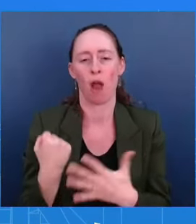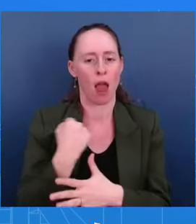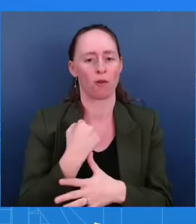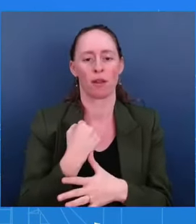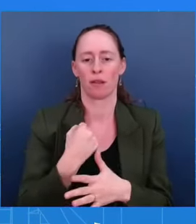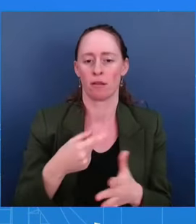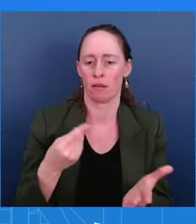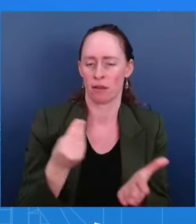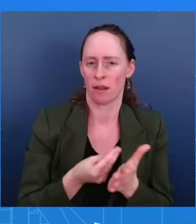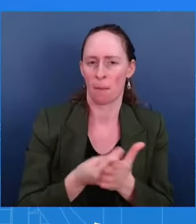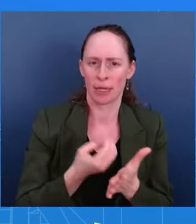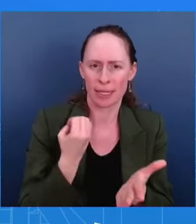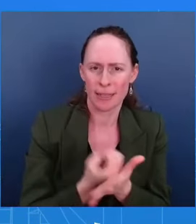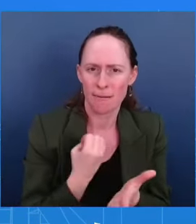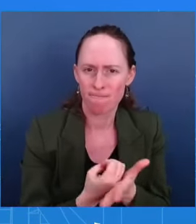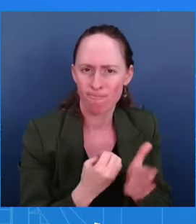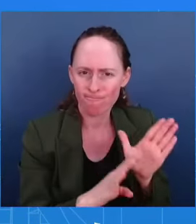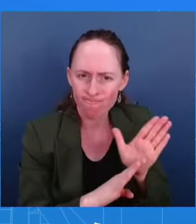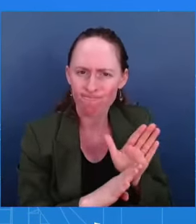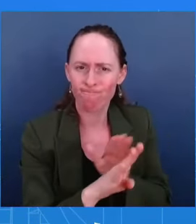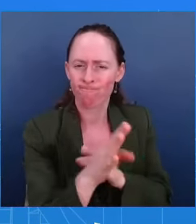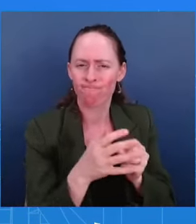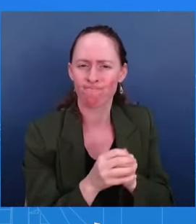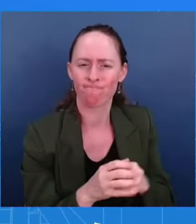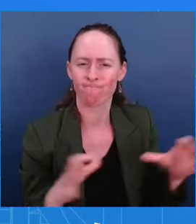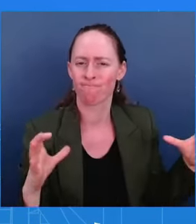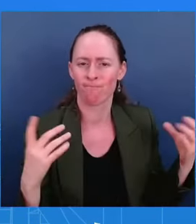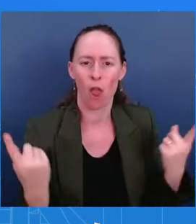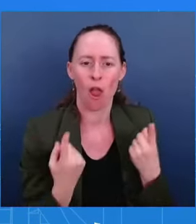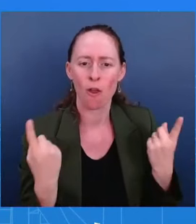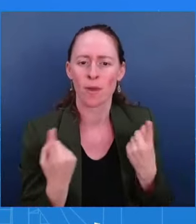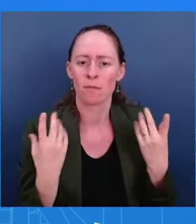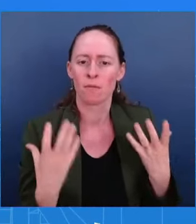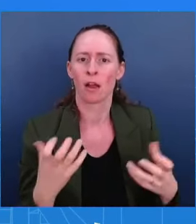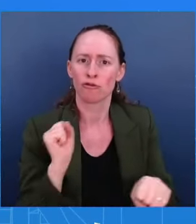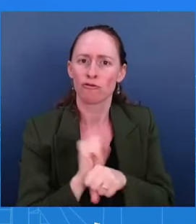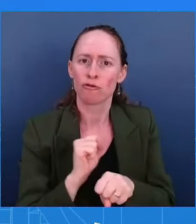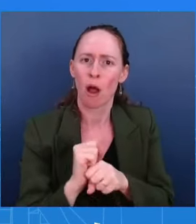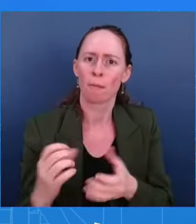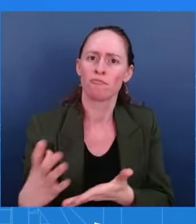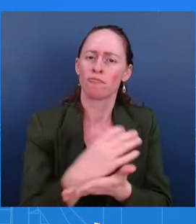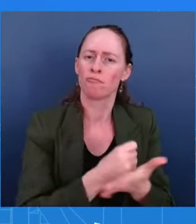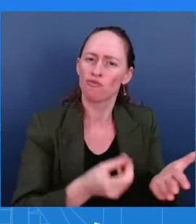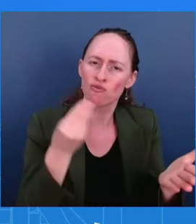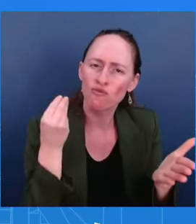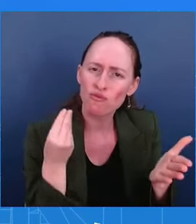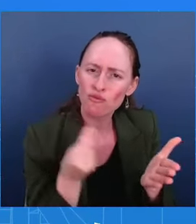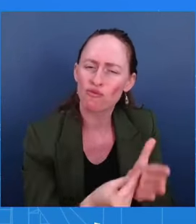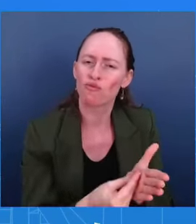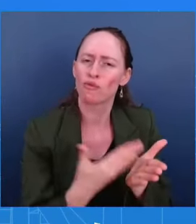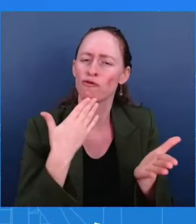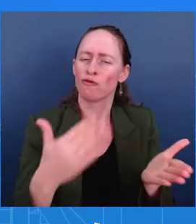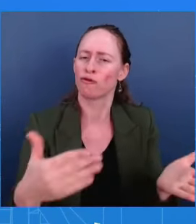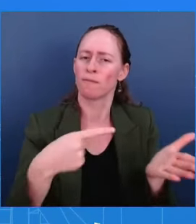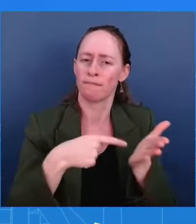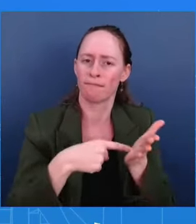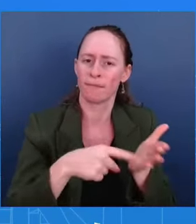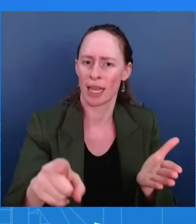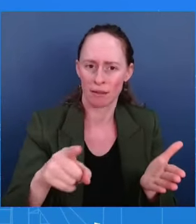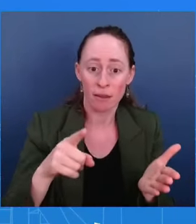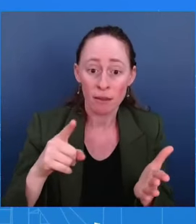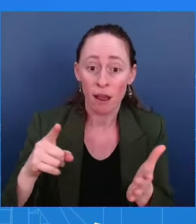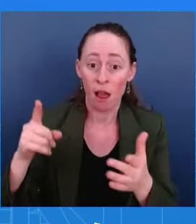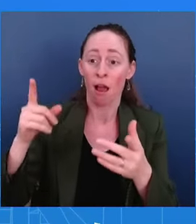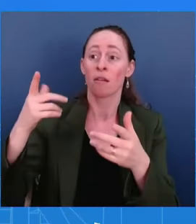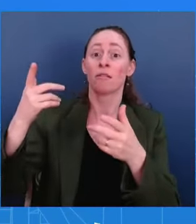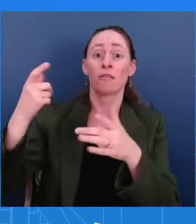jobs. They want good-paying jobs. That is something that we have focused on. And also, they want us to see a lower cost. And that's something that you see from this